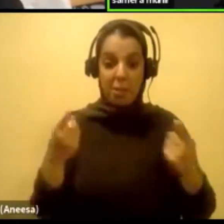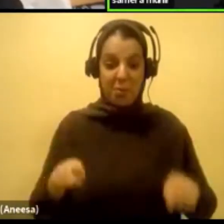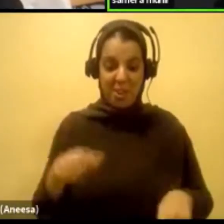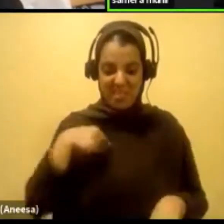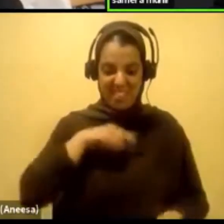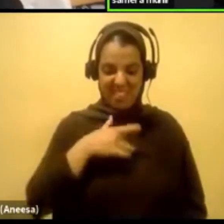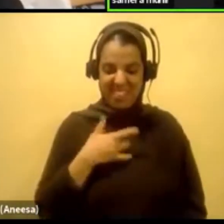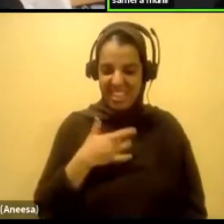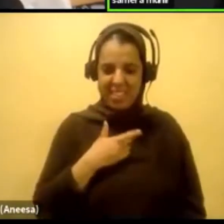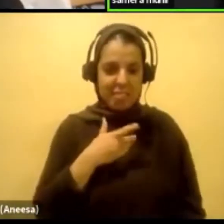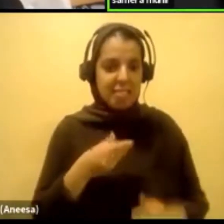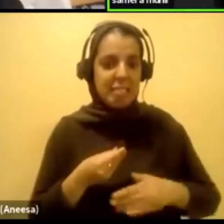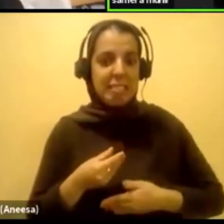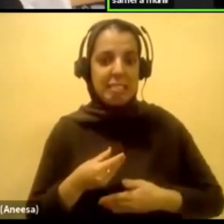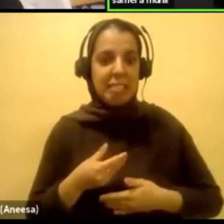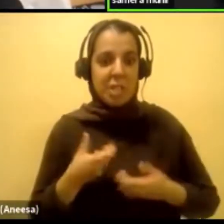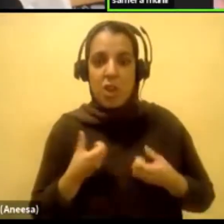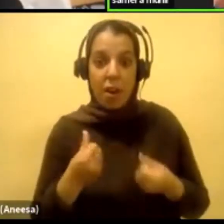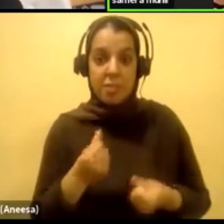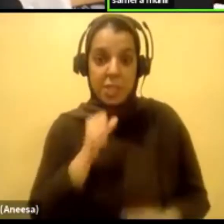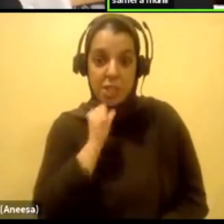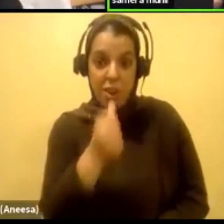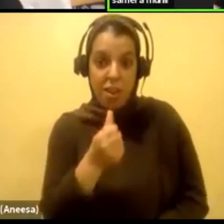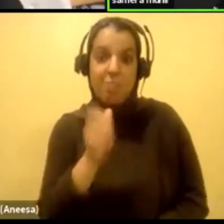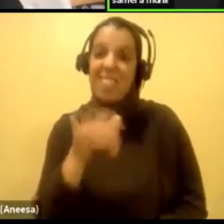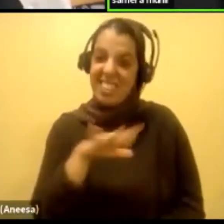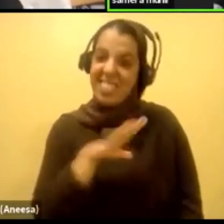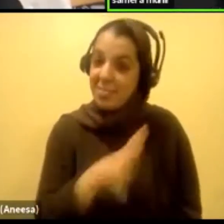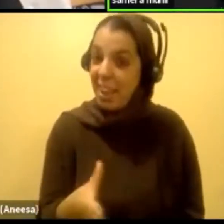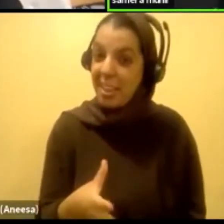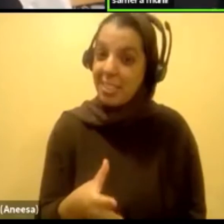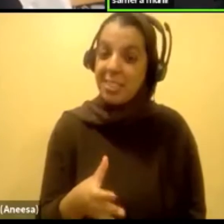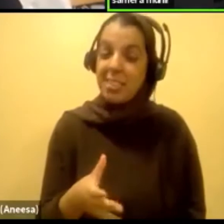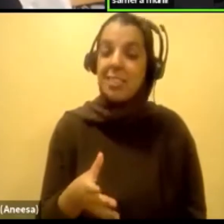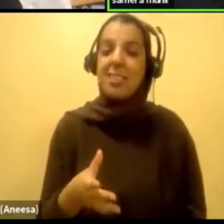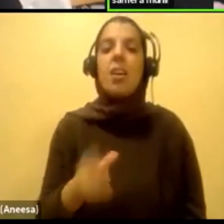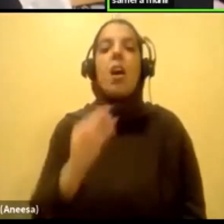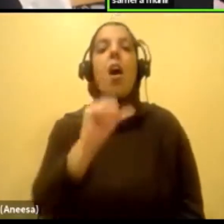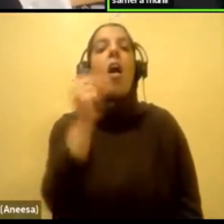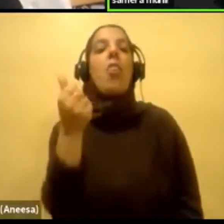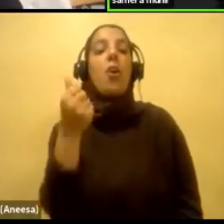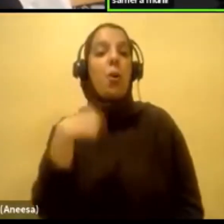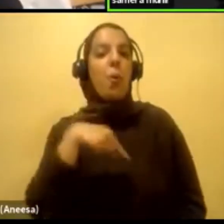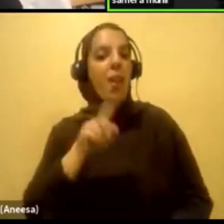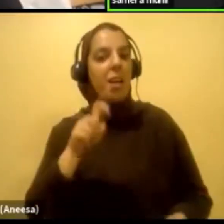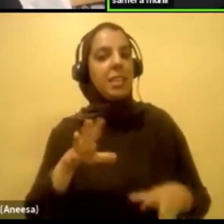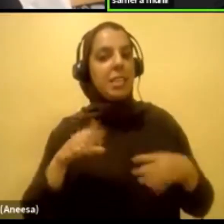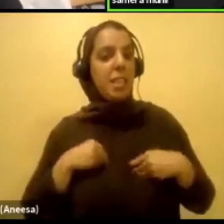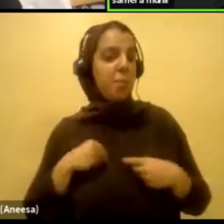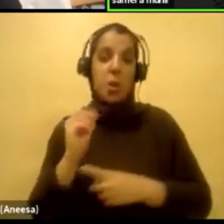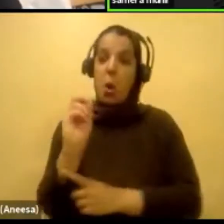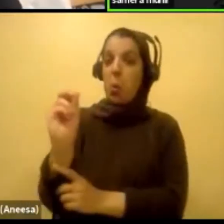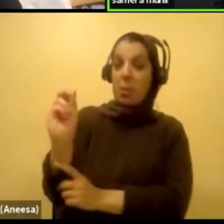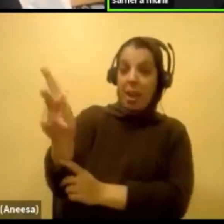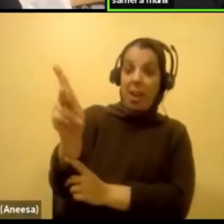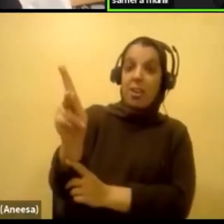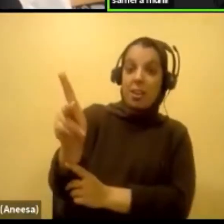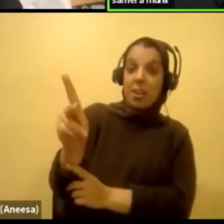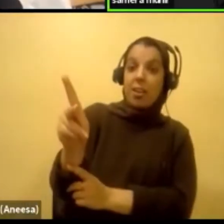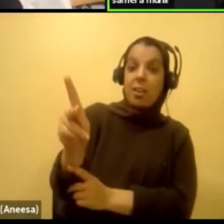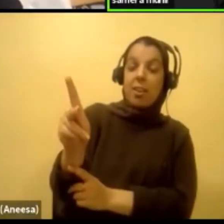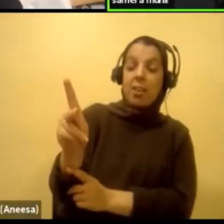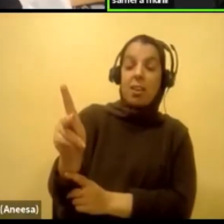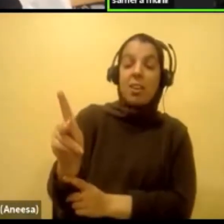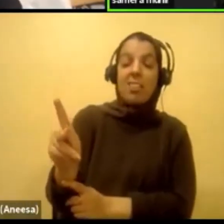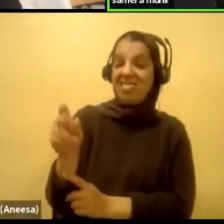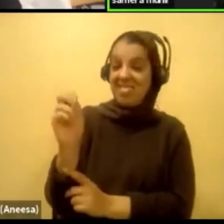confident and that's totally fine. And I think that's another thing we have to accept. It's okay. You know, and, um,